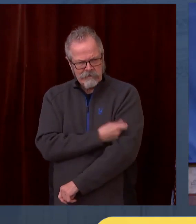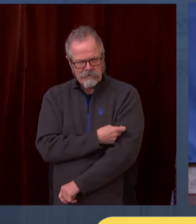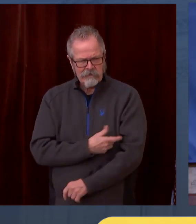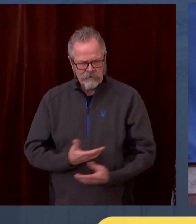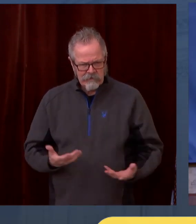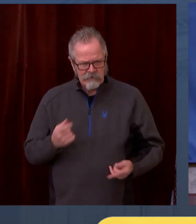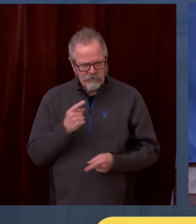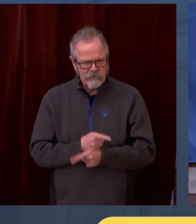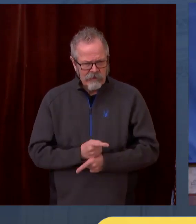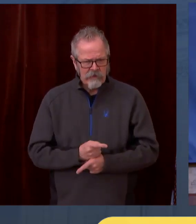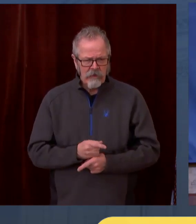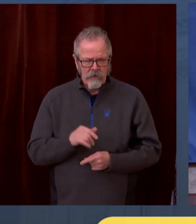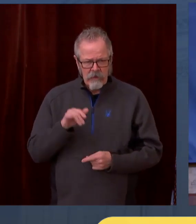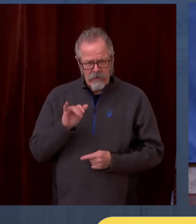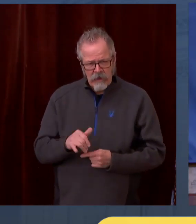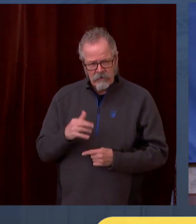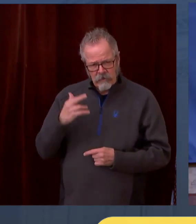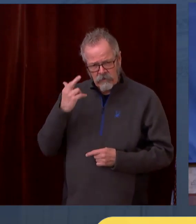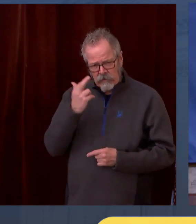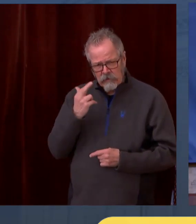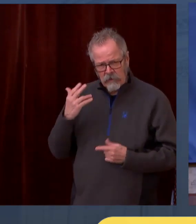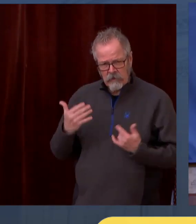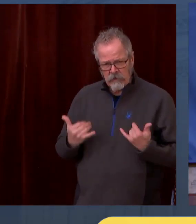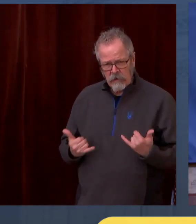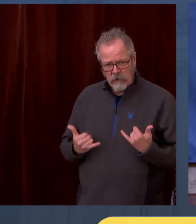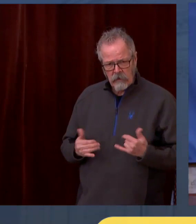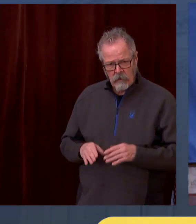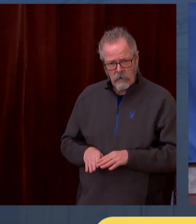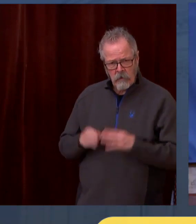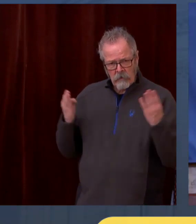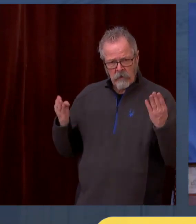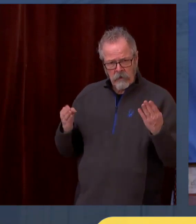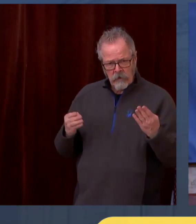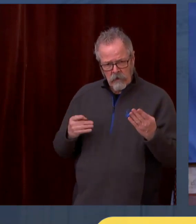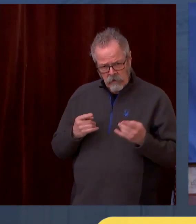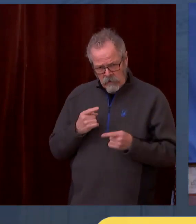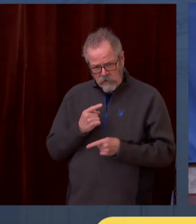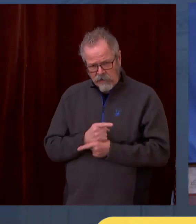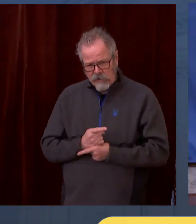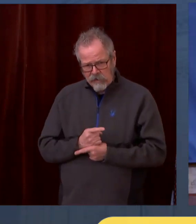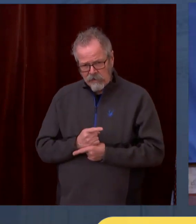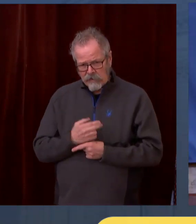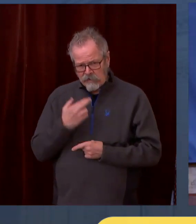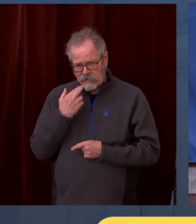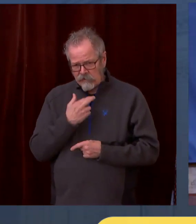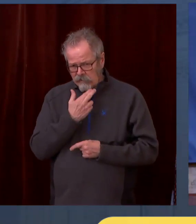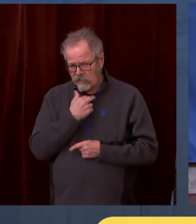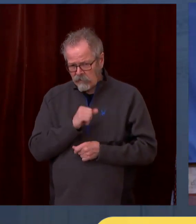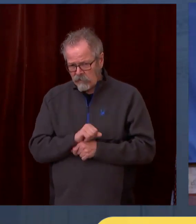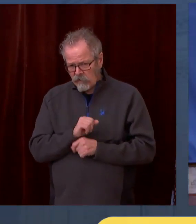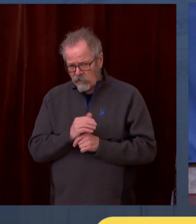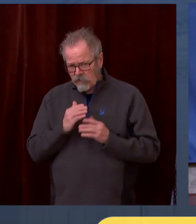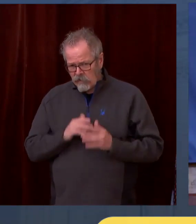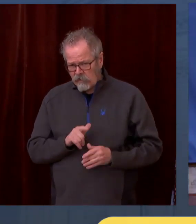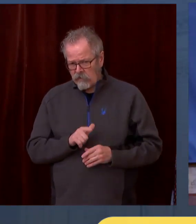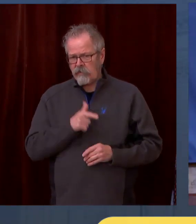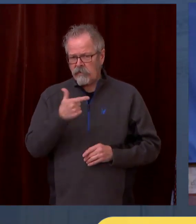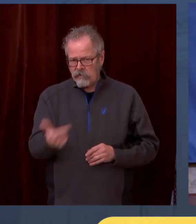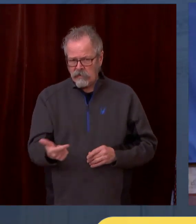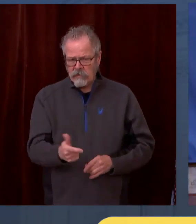Well, we always appreciate people making their views known. But I can't say that the,